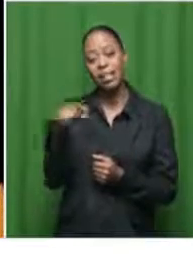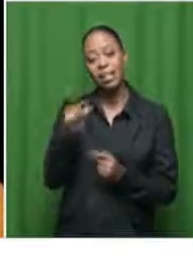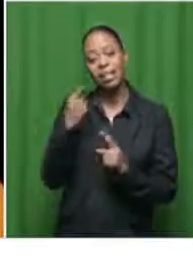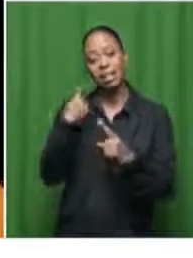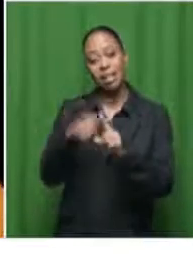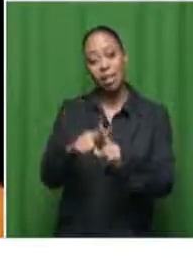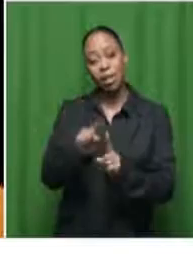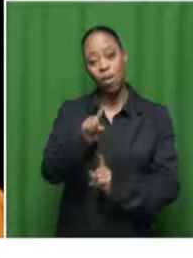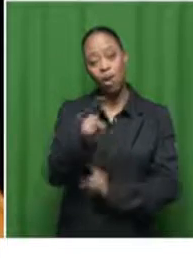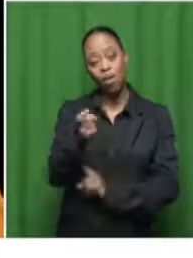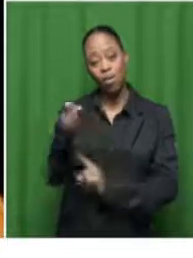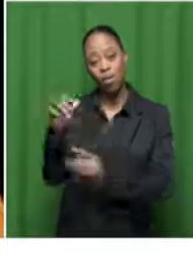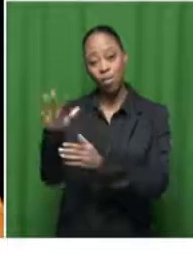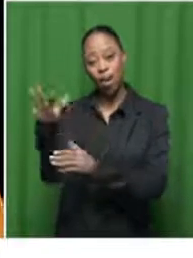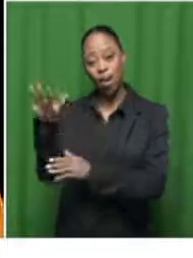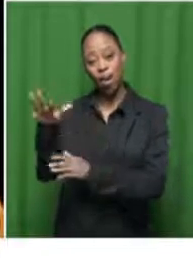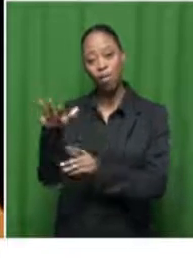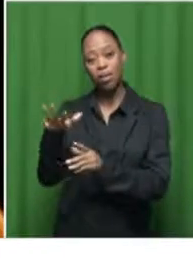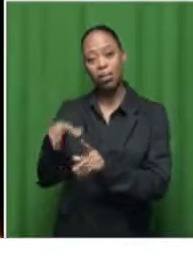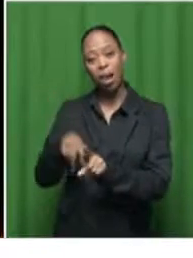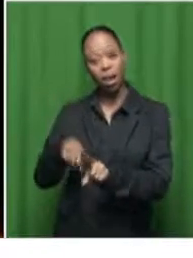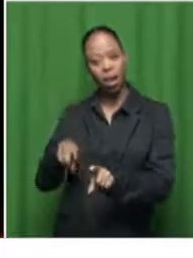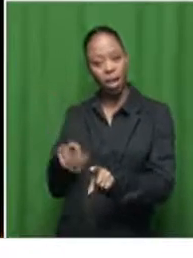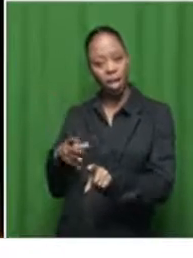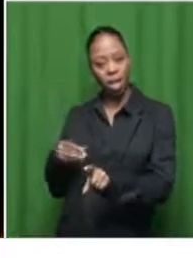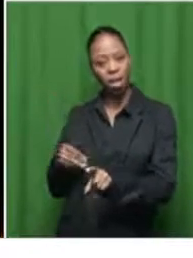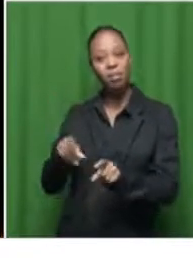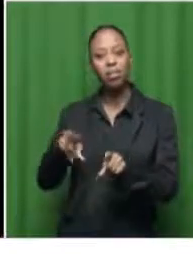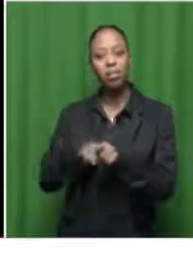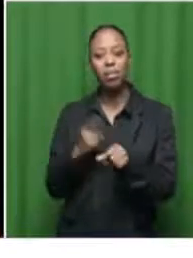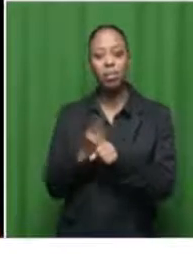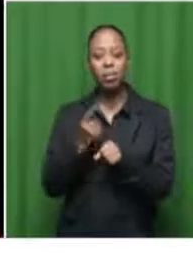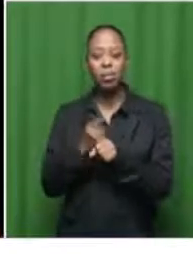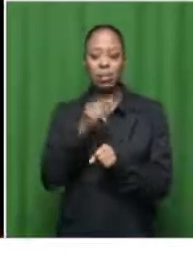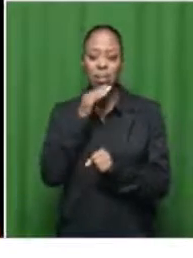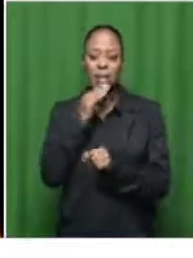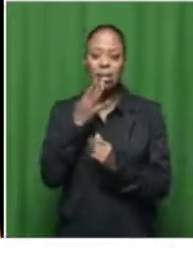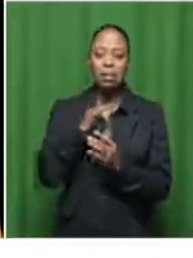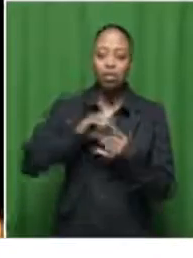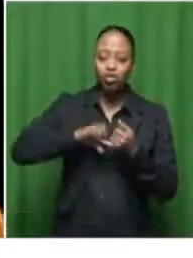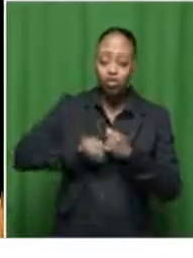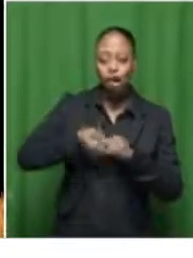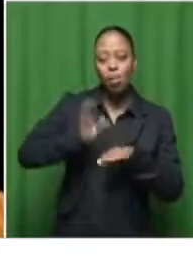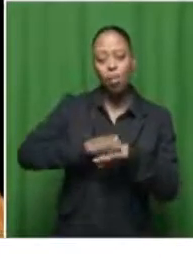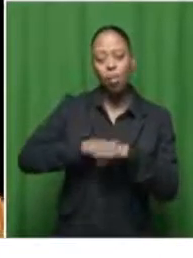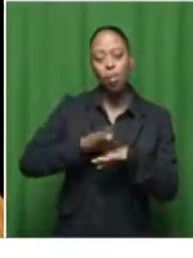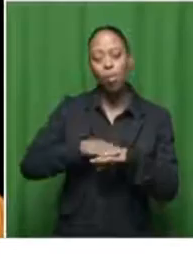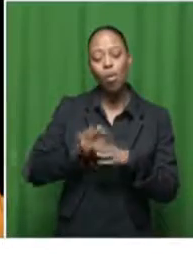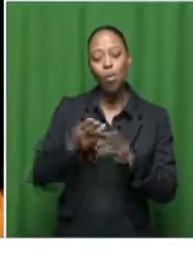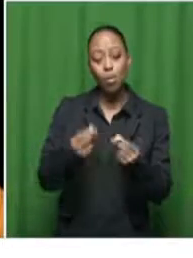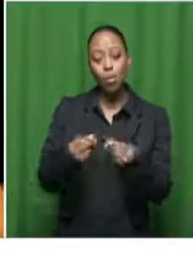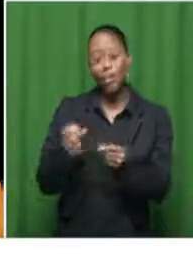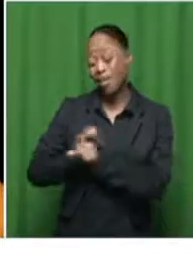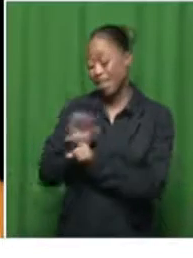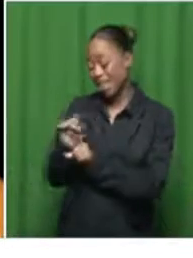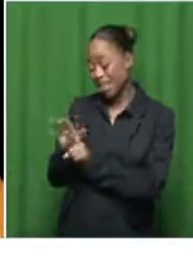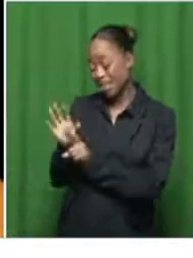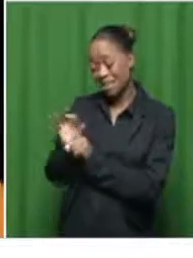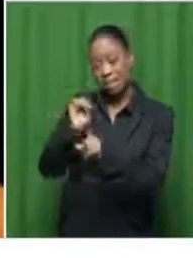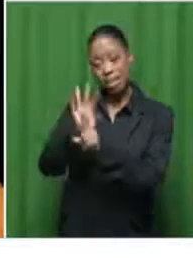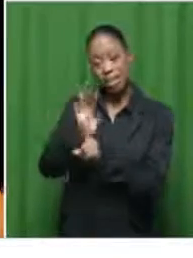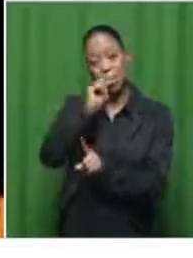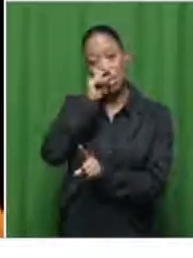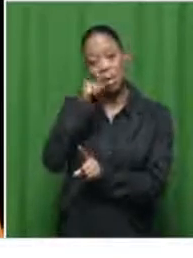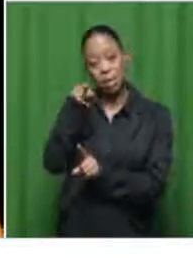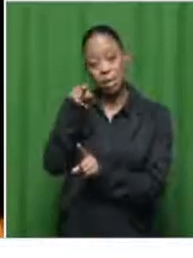that is lacking behind where we really need to have more efforts and covert 19 has particularly impacted urban areas and the